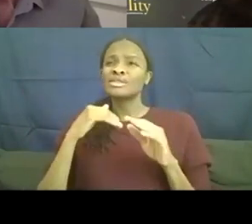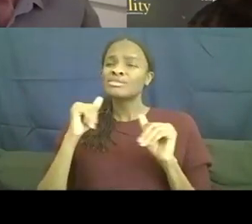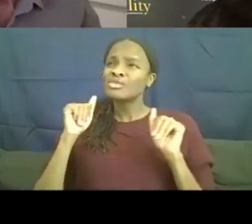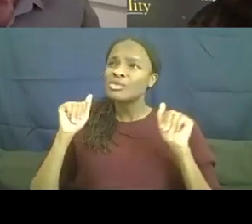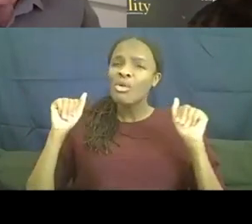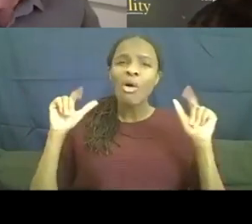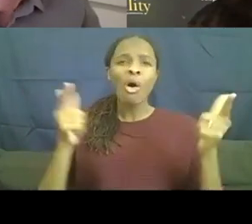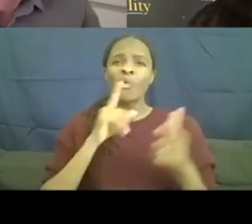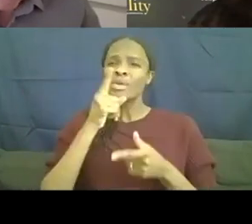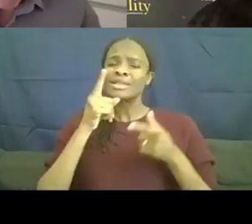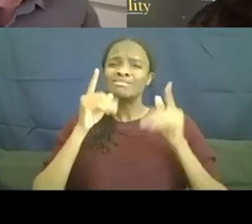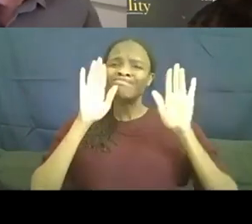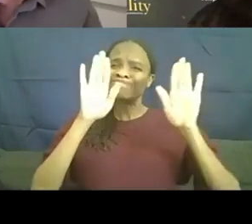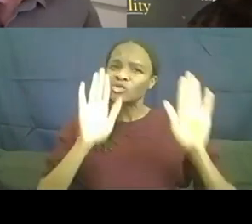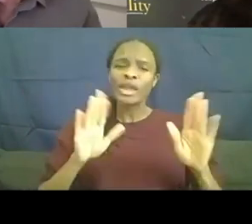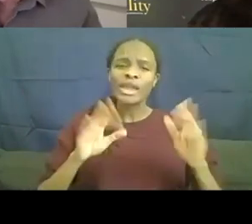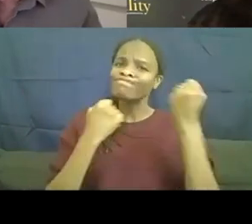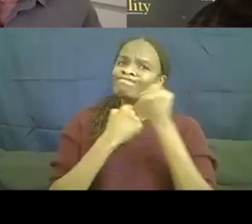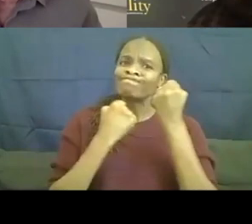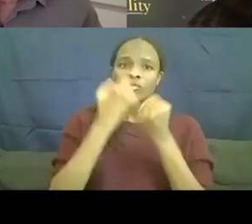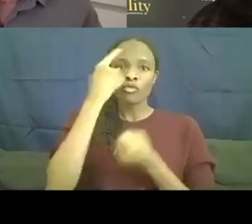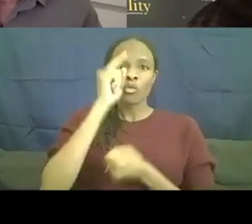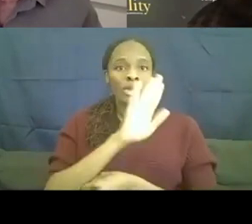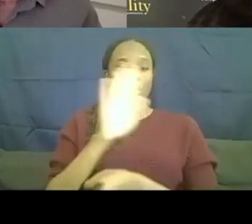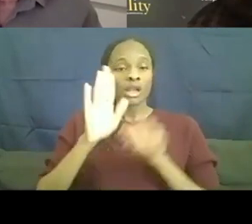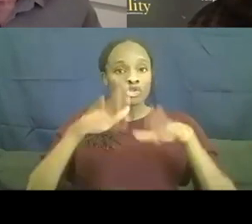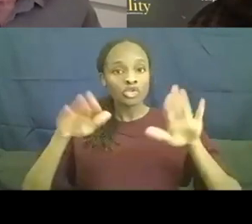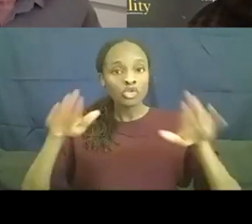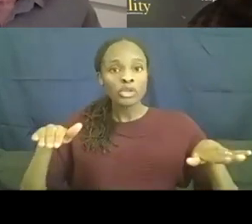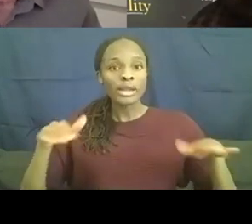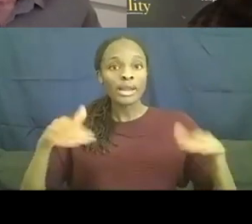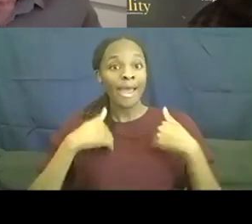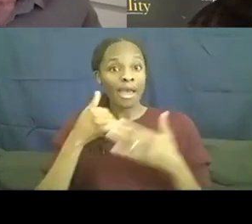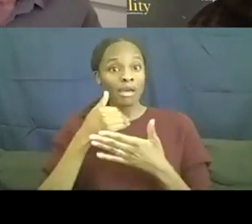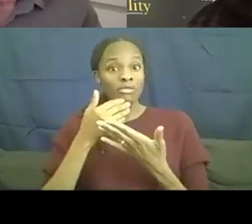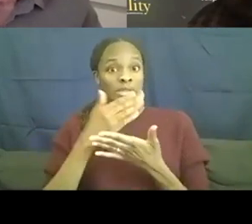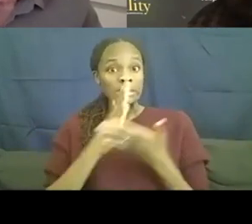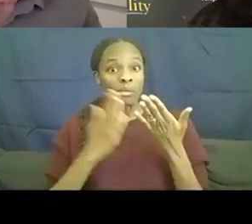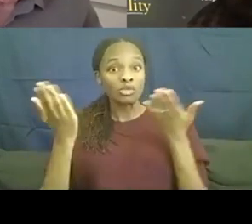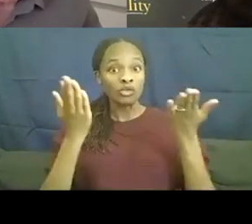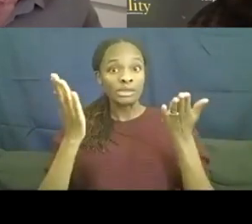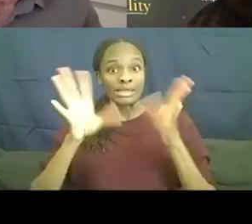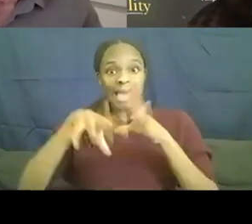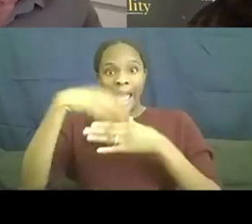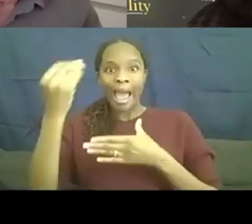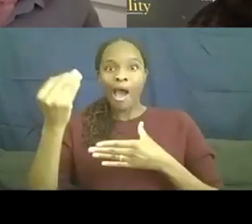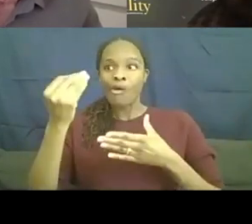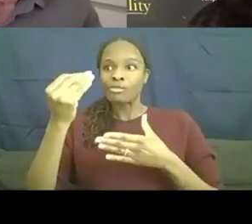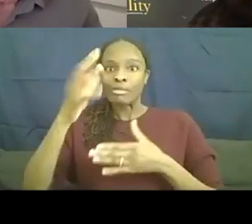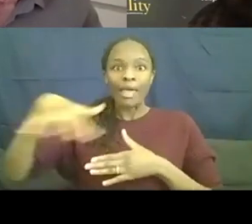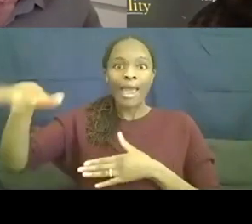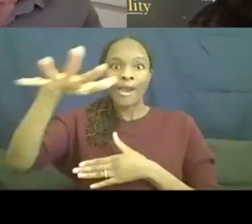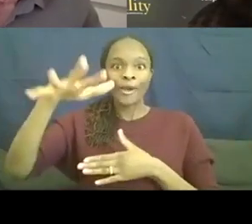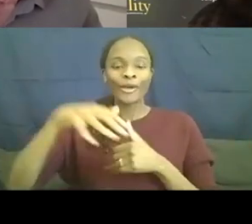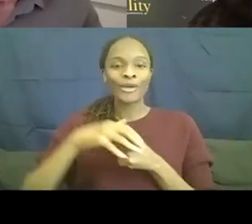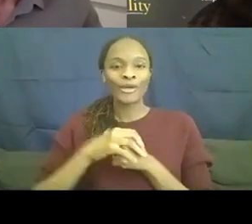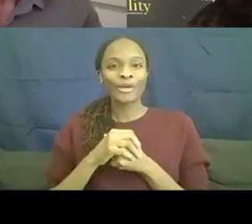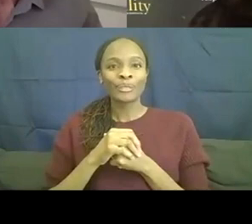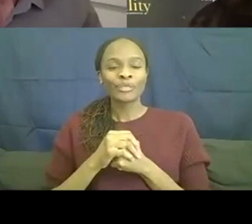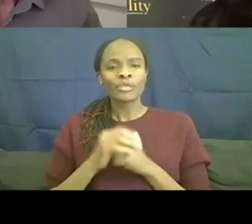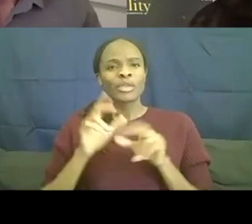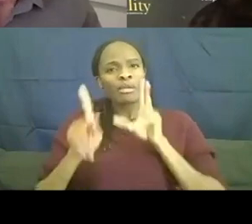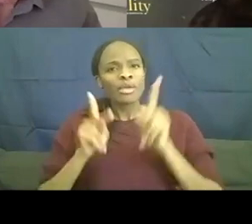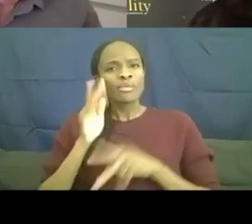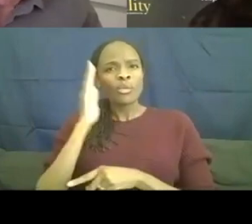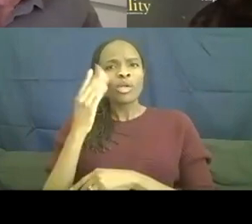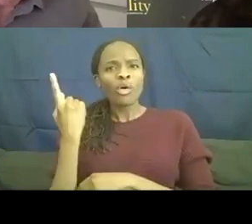for their children. So I think there are services out there. They're always trying, you know, people will always aim to